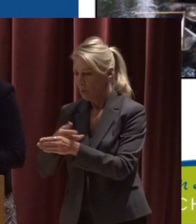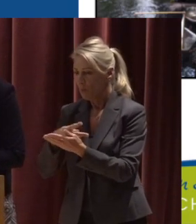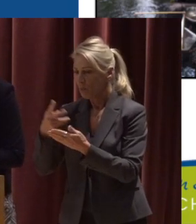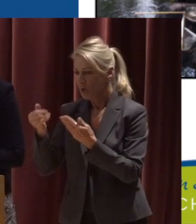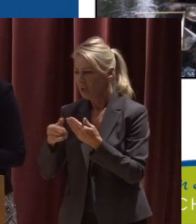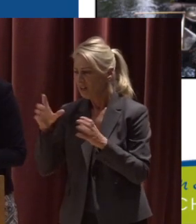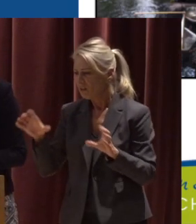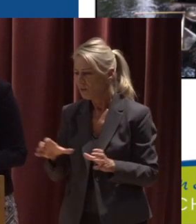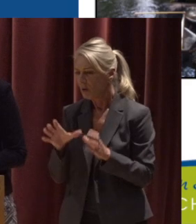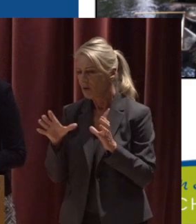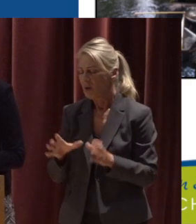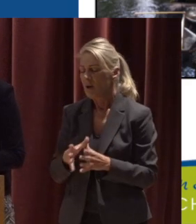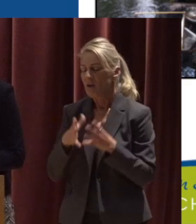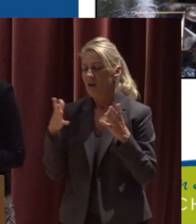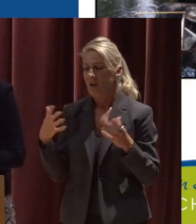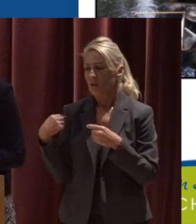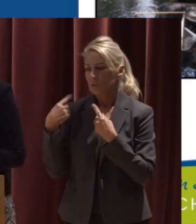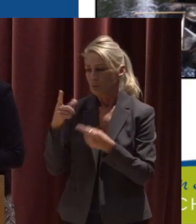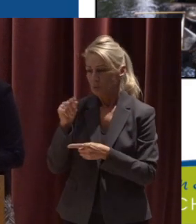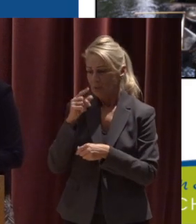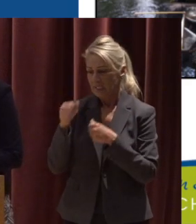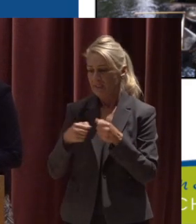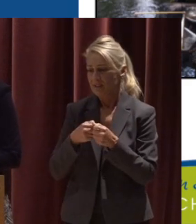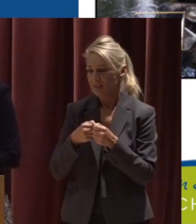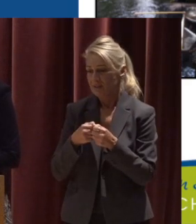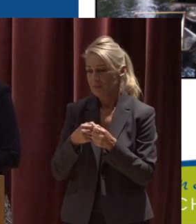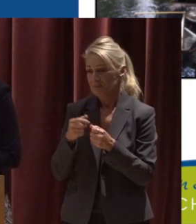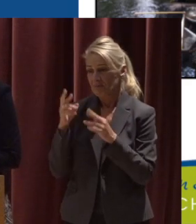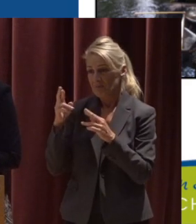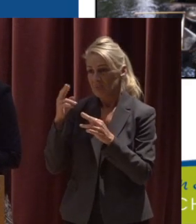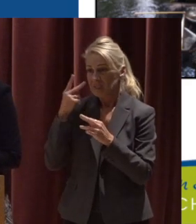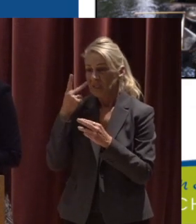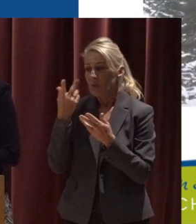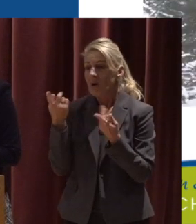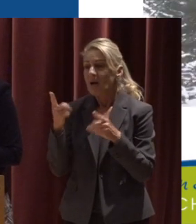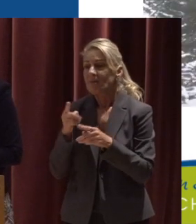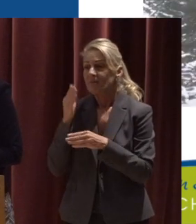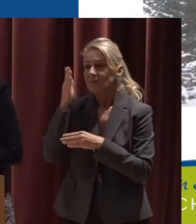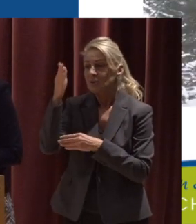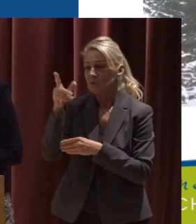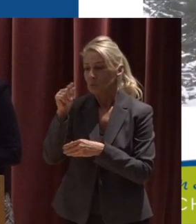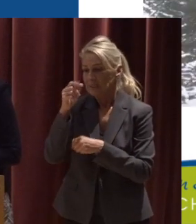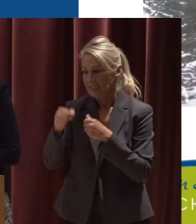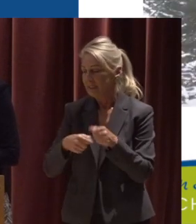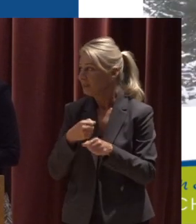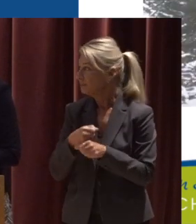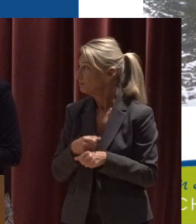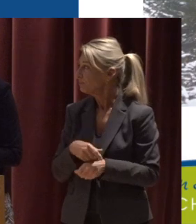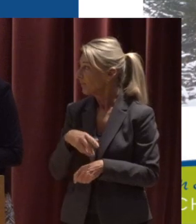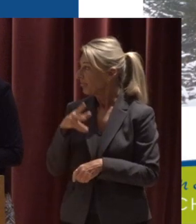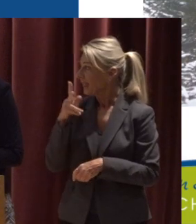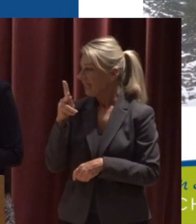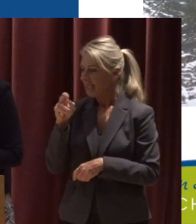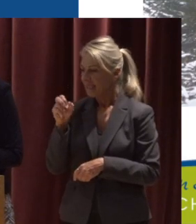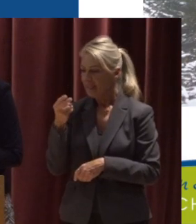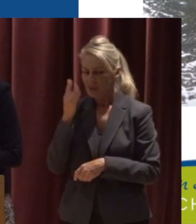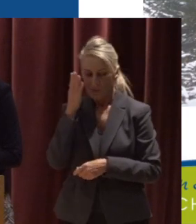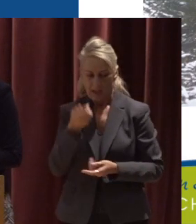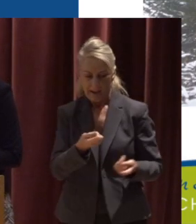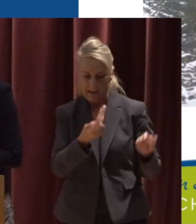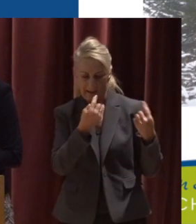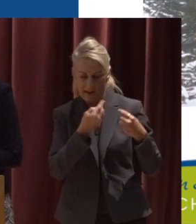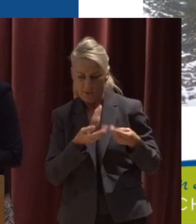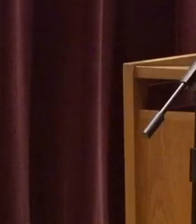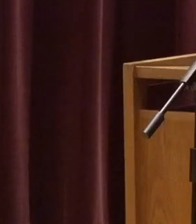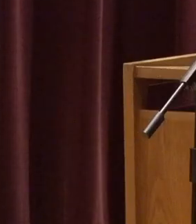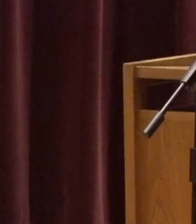years And it's only more exciting to see what they can do in the next 20 years Keith Bondag-Winn is going to come up and close out this part of the